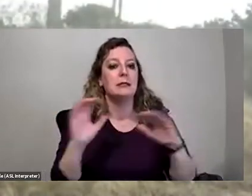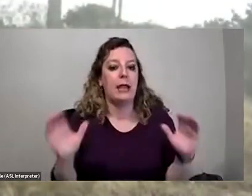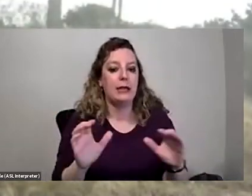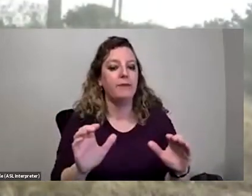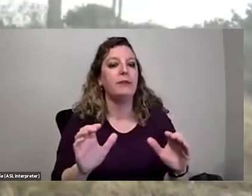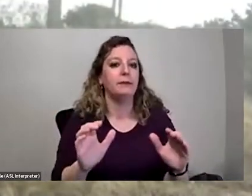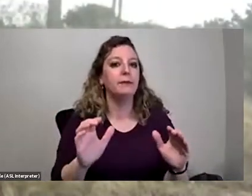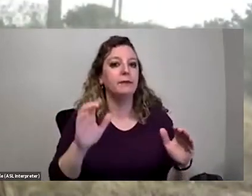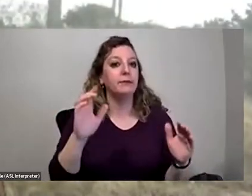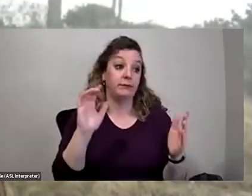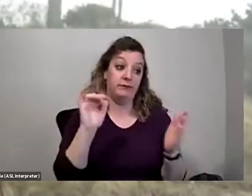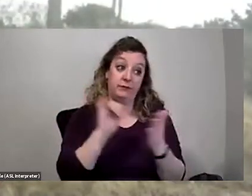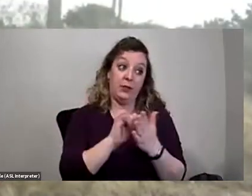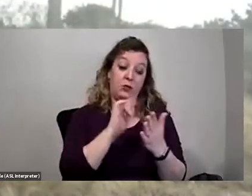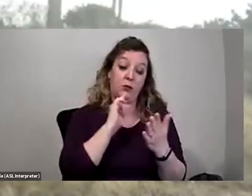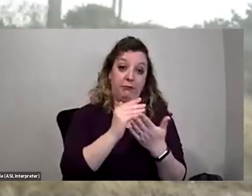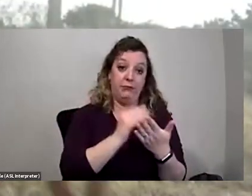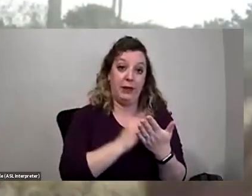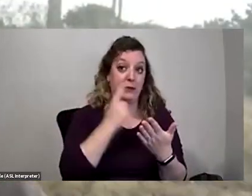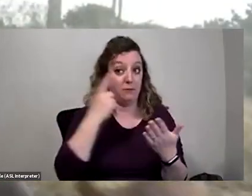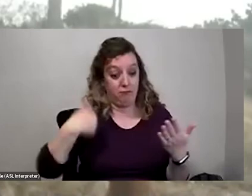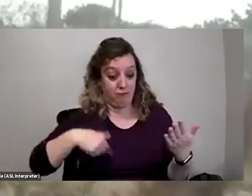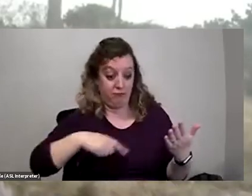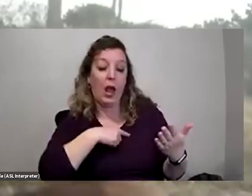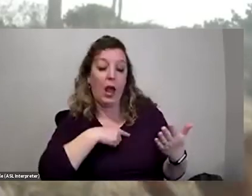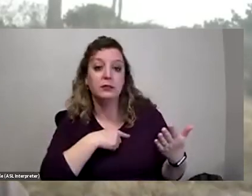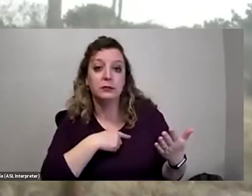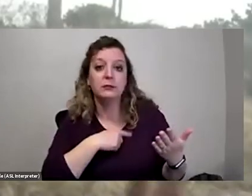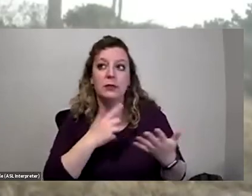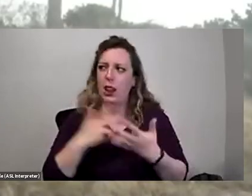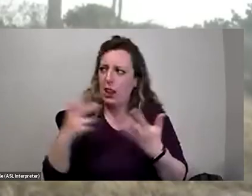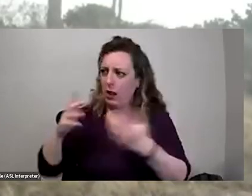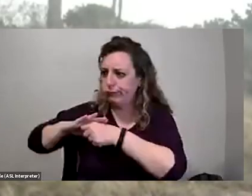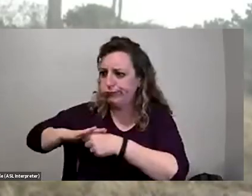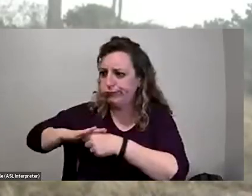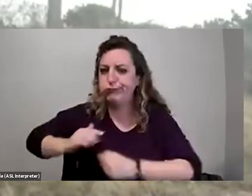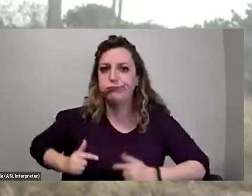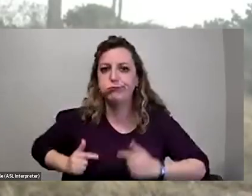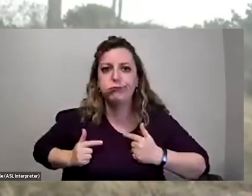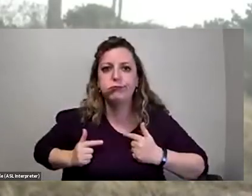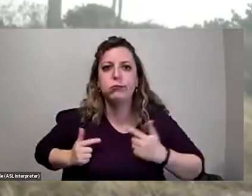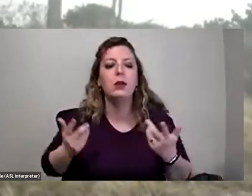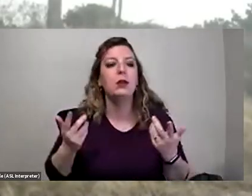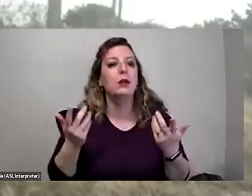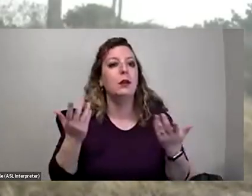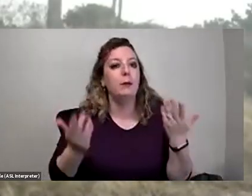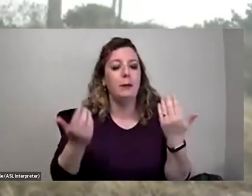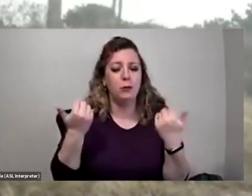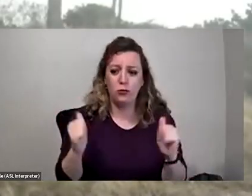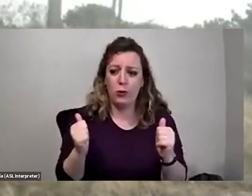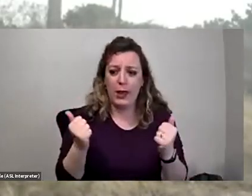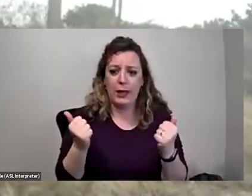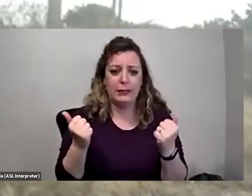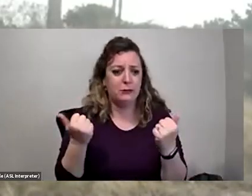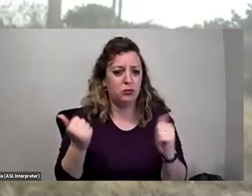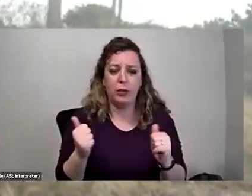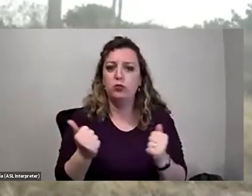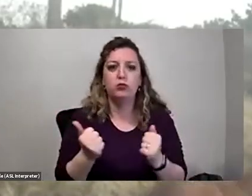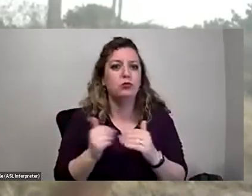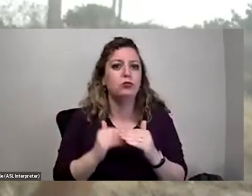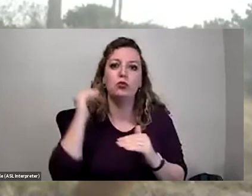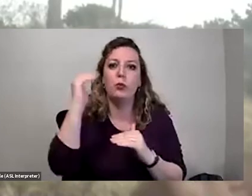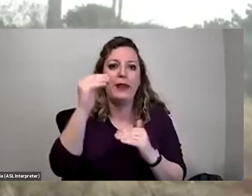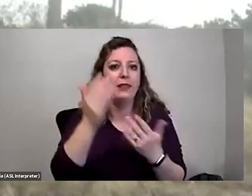think can be a lesson for a lot of us. We have a lot of stress in our lives. Maybe we're just trying to do too many things. So